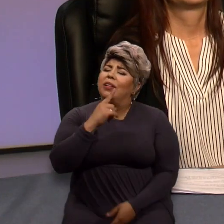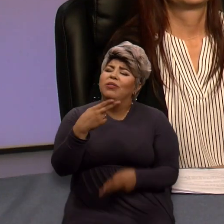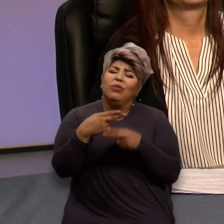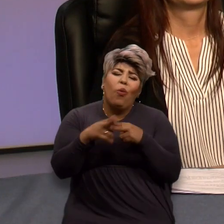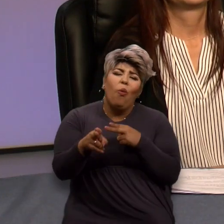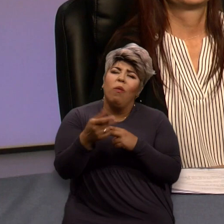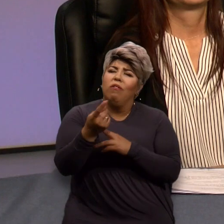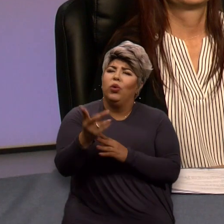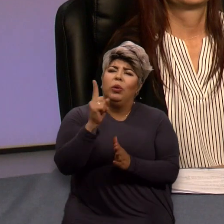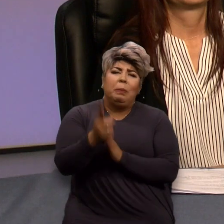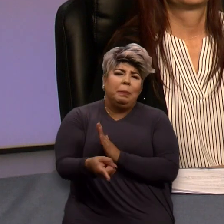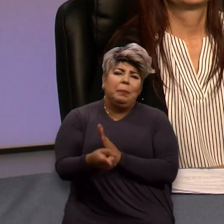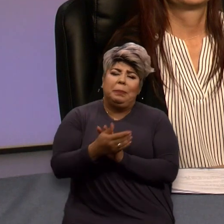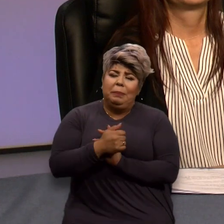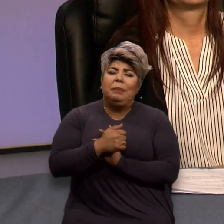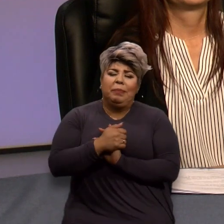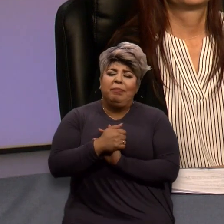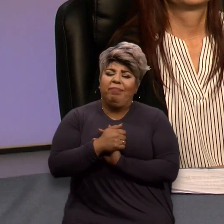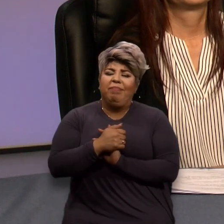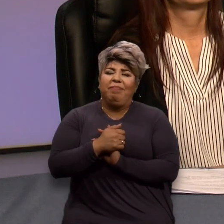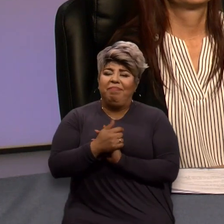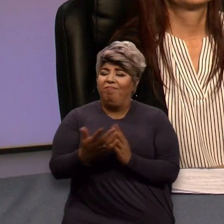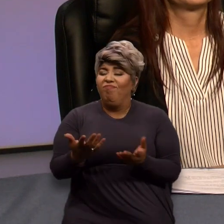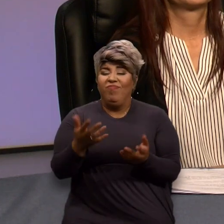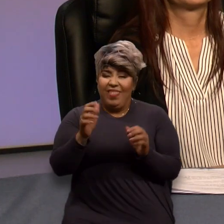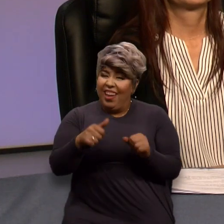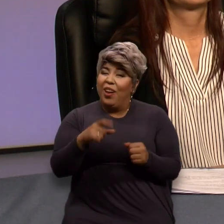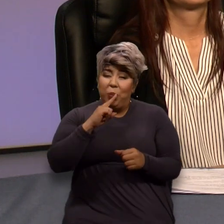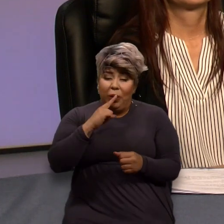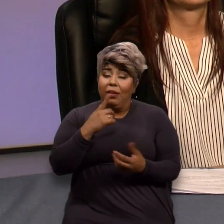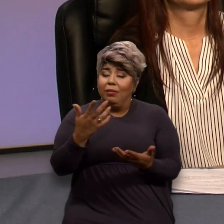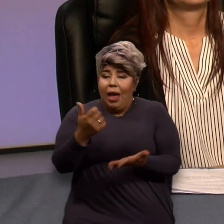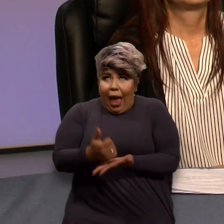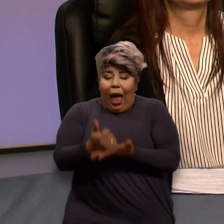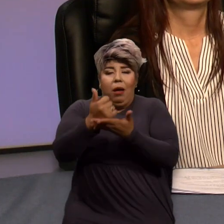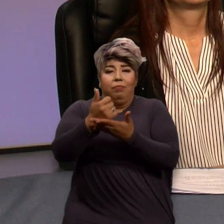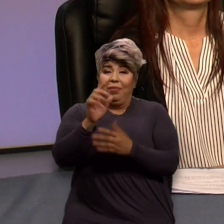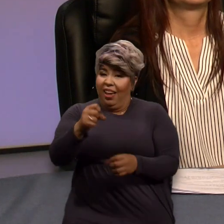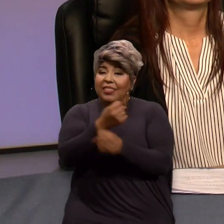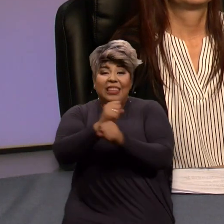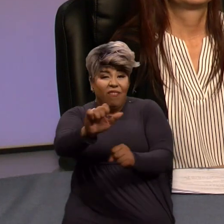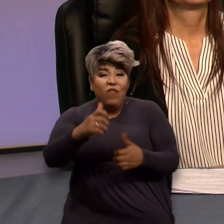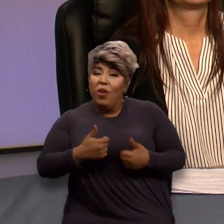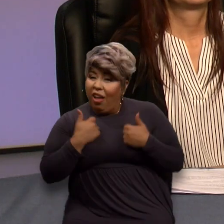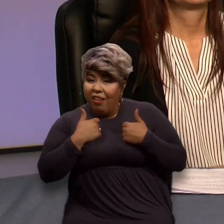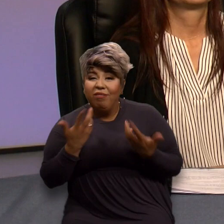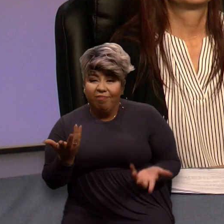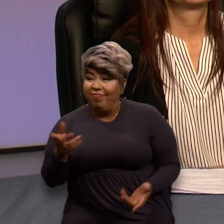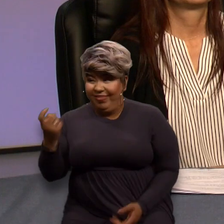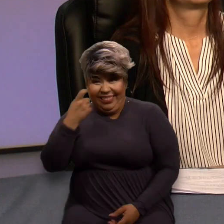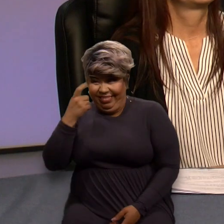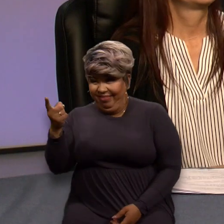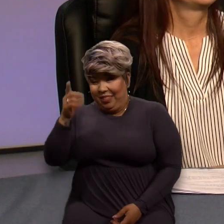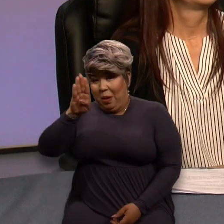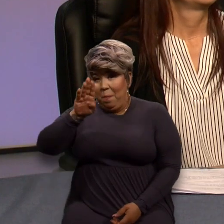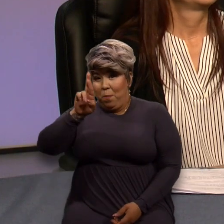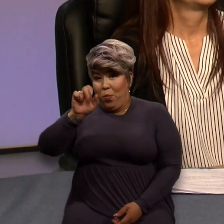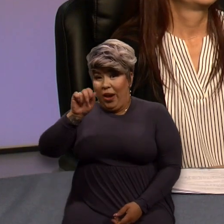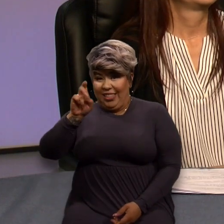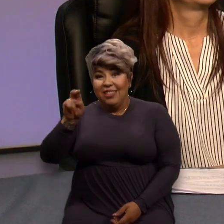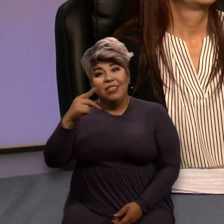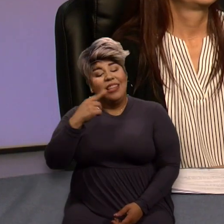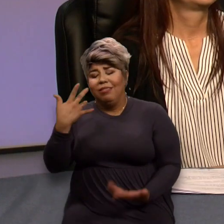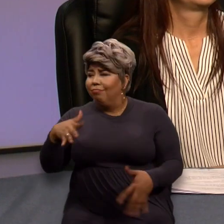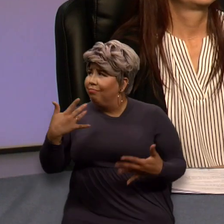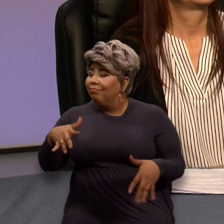few minutes to sign up, and really, it can be the difference between life and death. You just heard Brandon talk about that earlier, about how